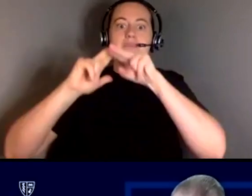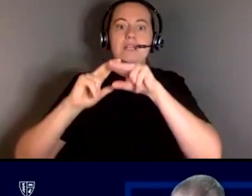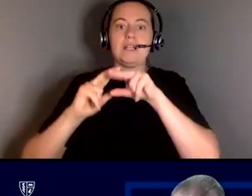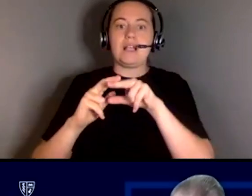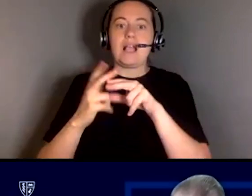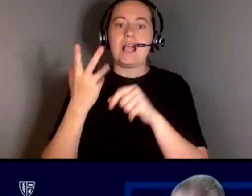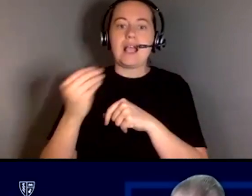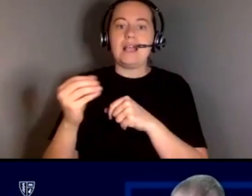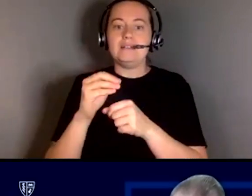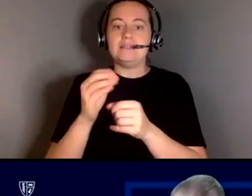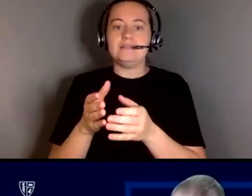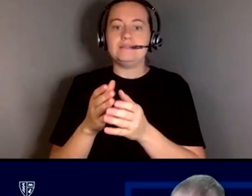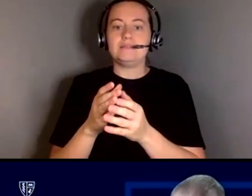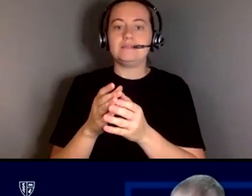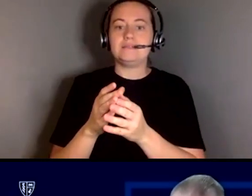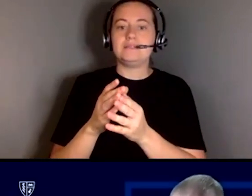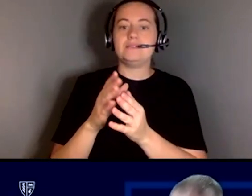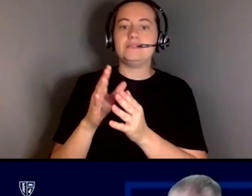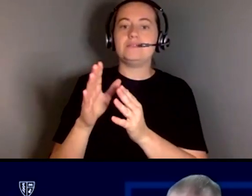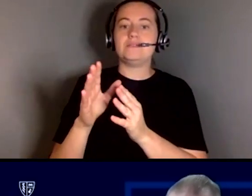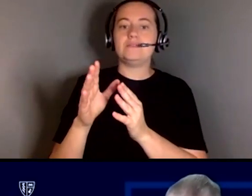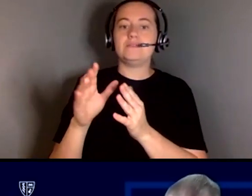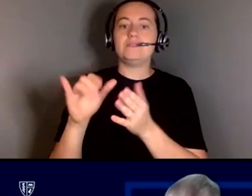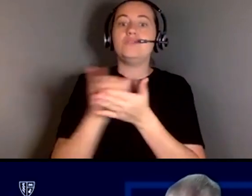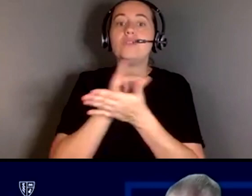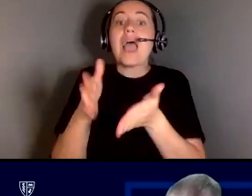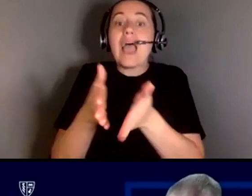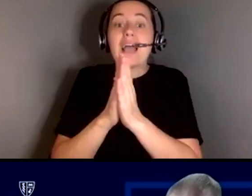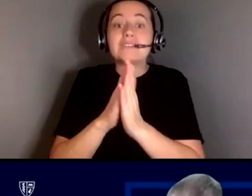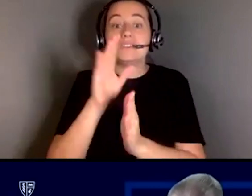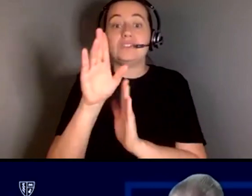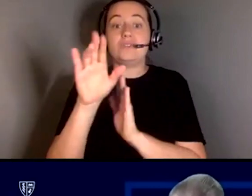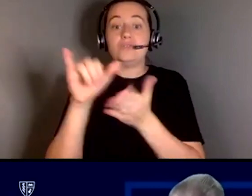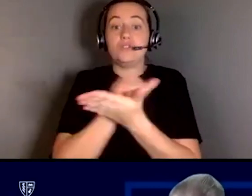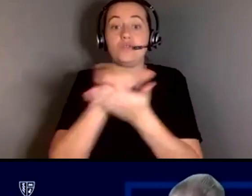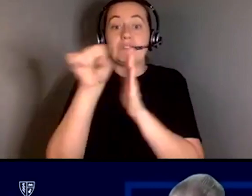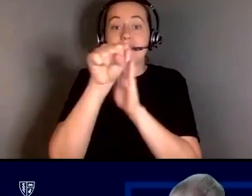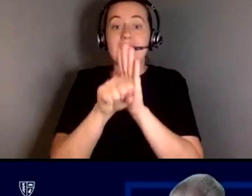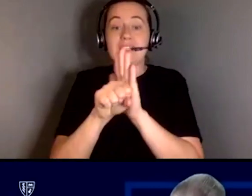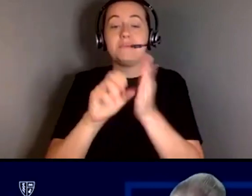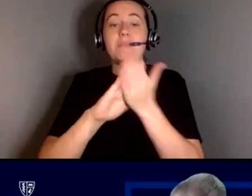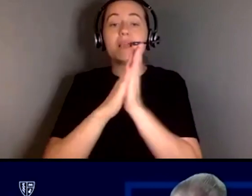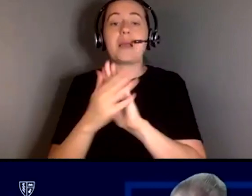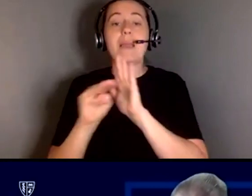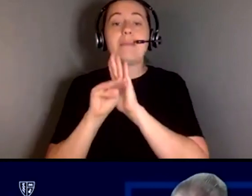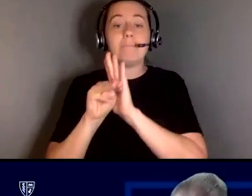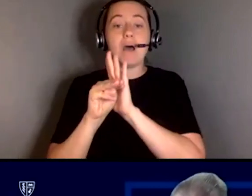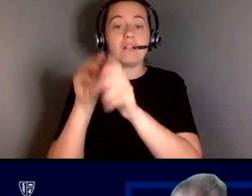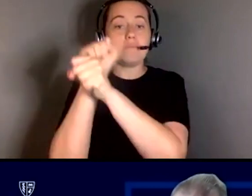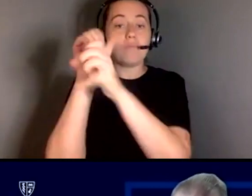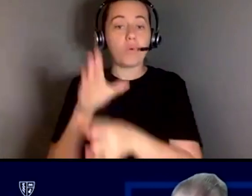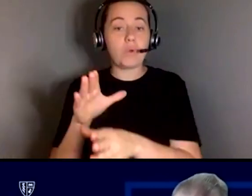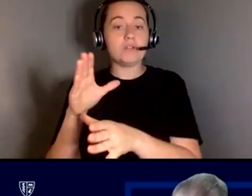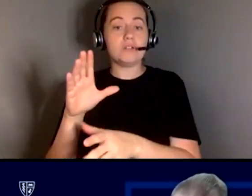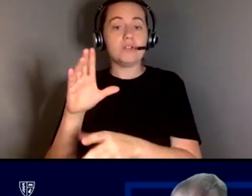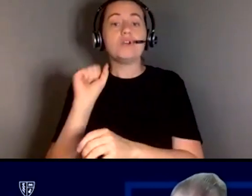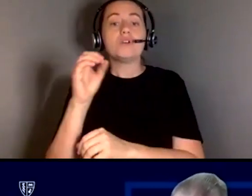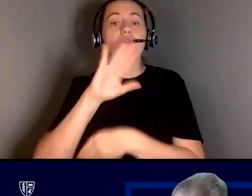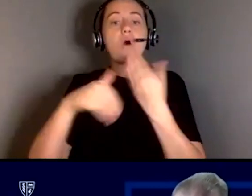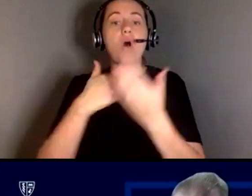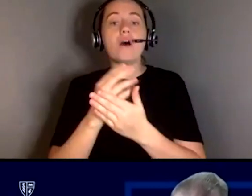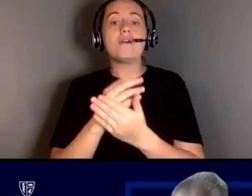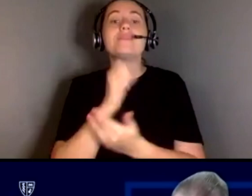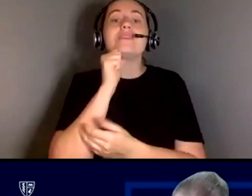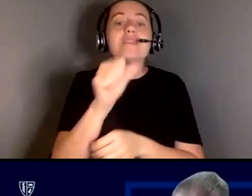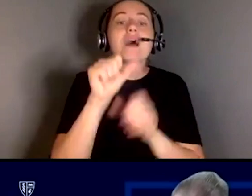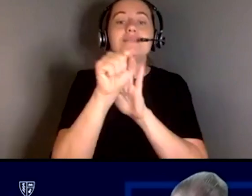to be a model employer that we will then go out to all of the non-state um employers